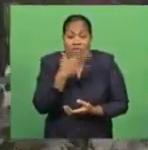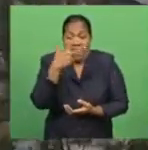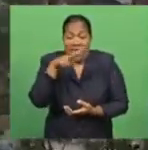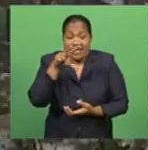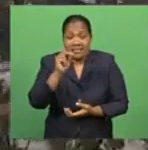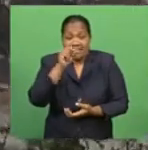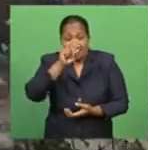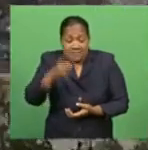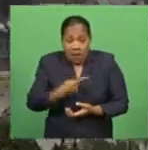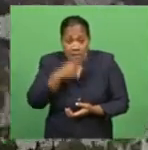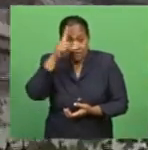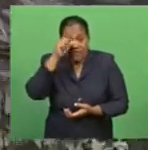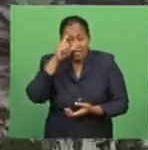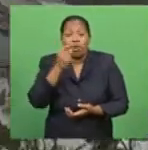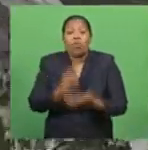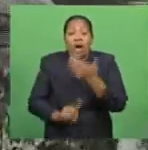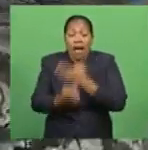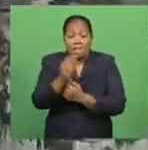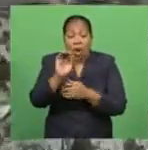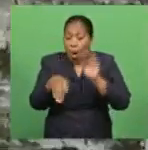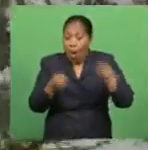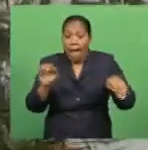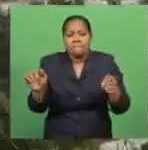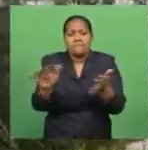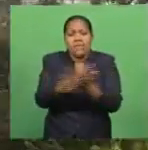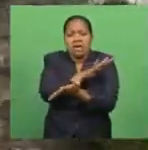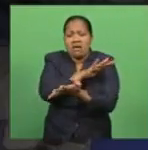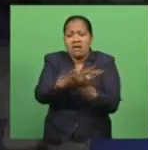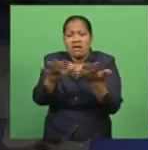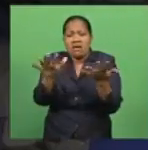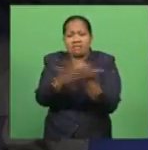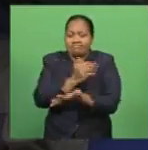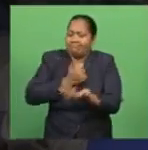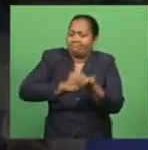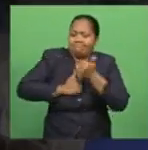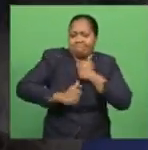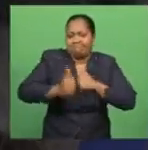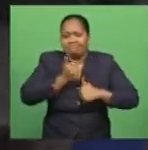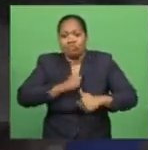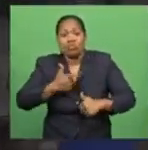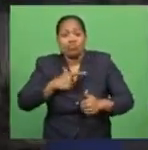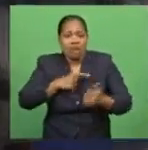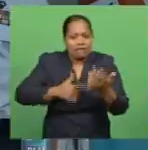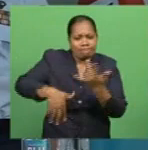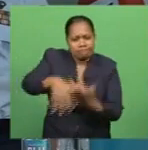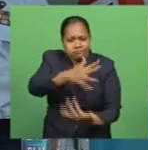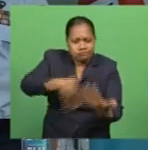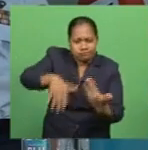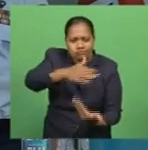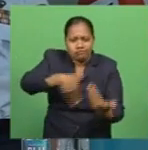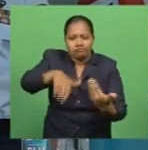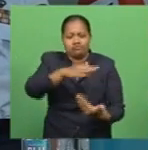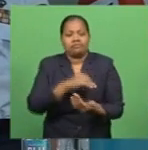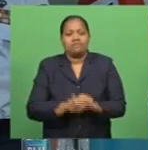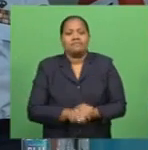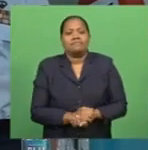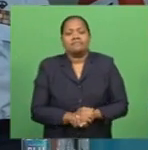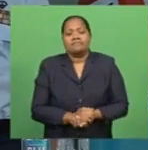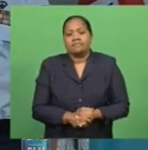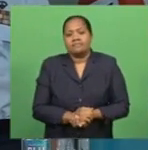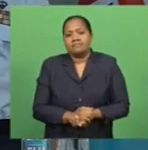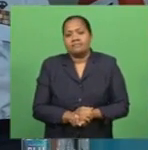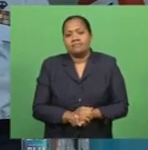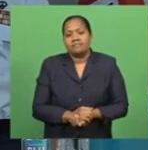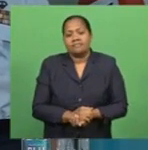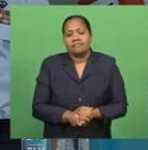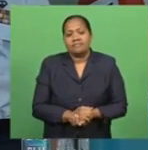Fijians saw their homes, lives and livelihoods suffer from the brunt of T.C. Harold. For many, that